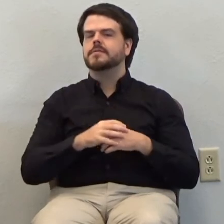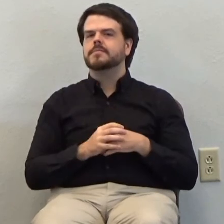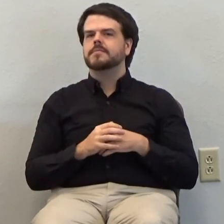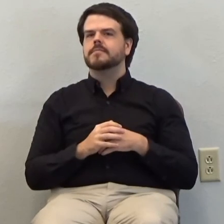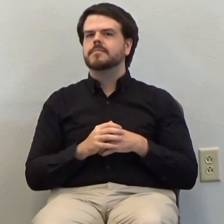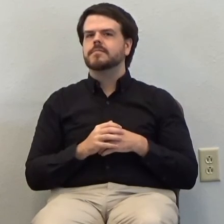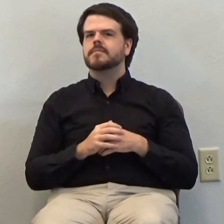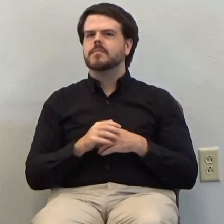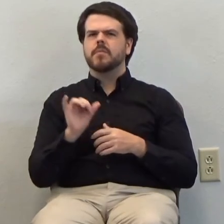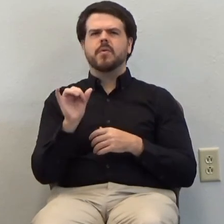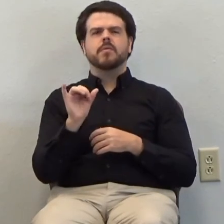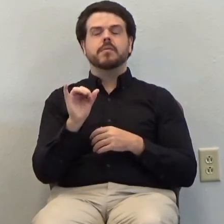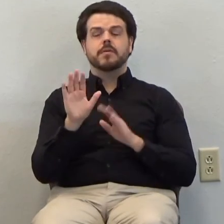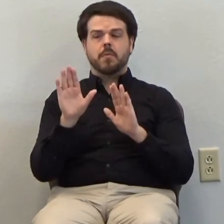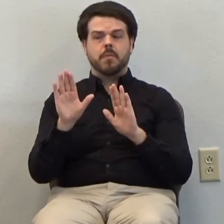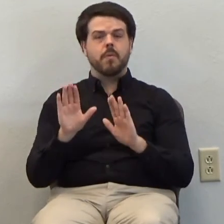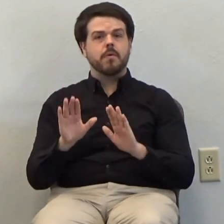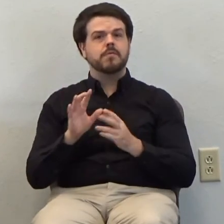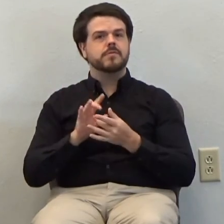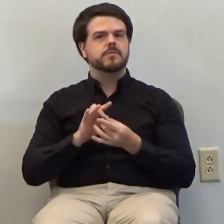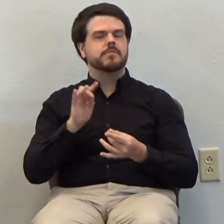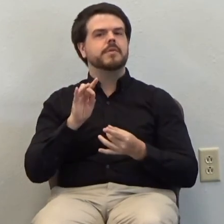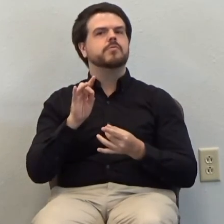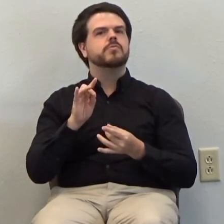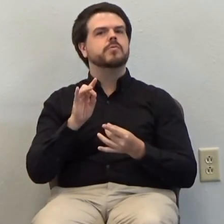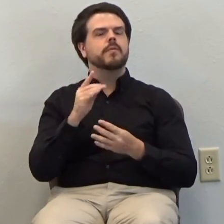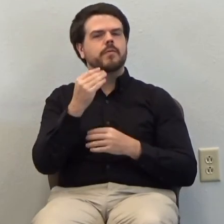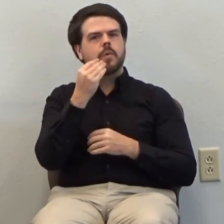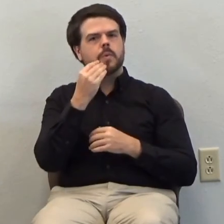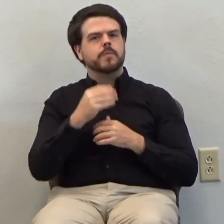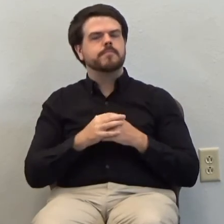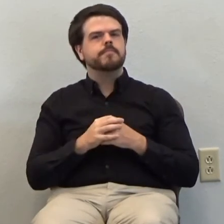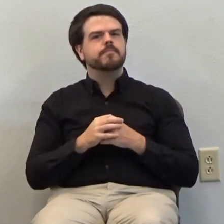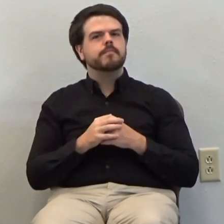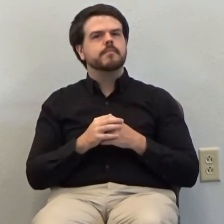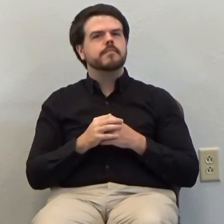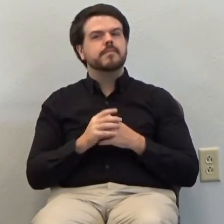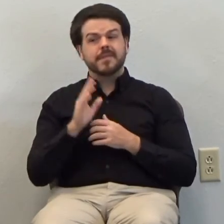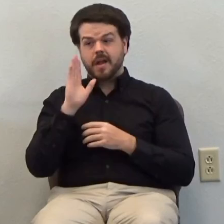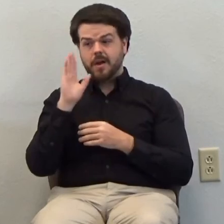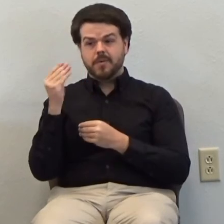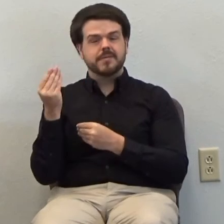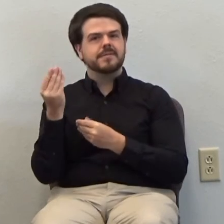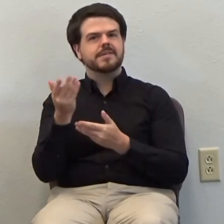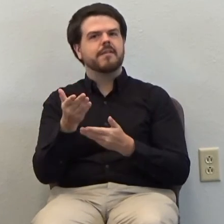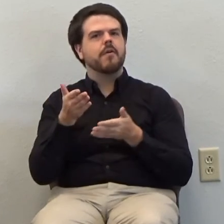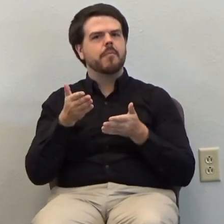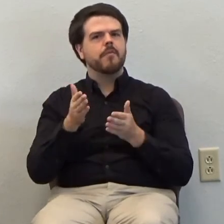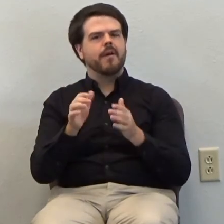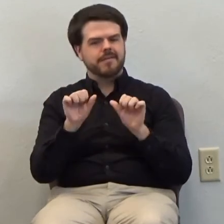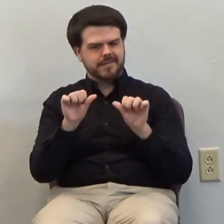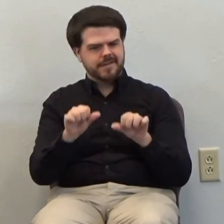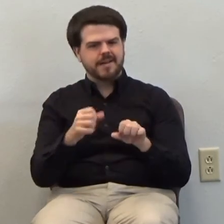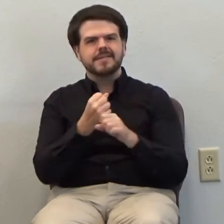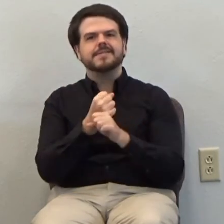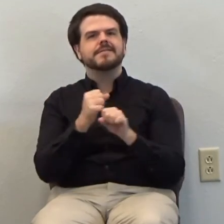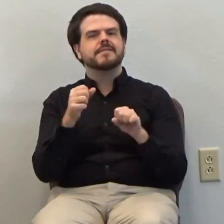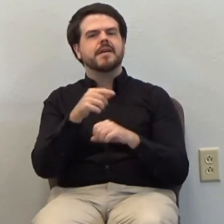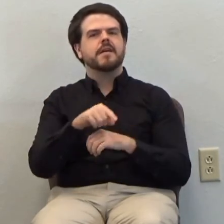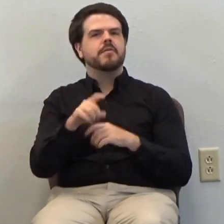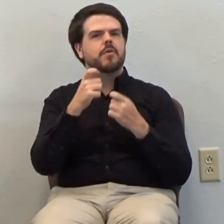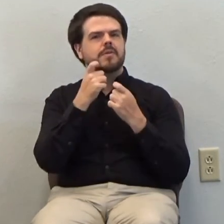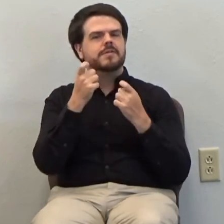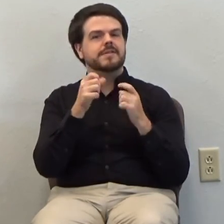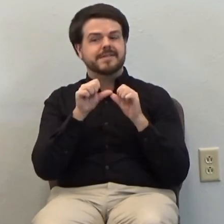with a great spiritual food but I will even provide the way so that you can be forgiven of your sins and continue